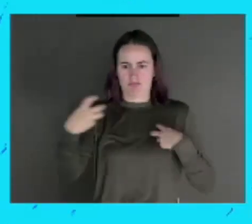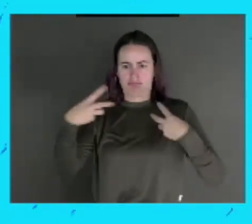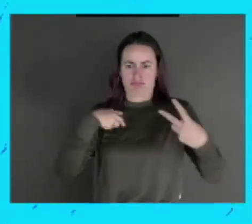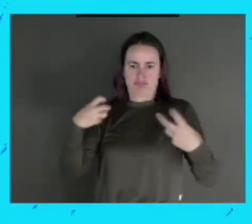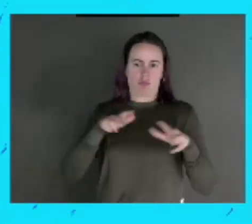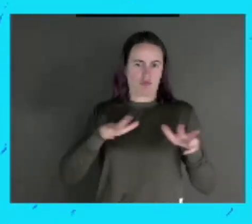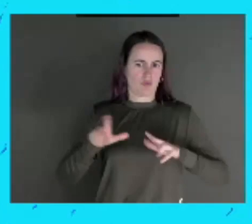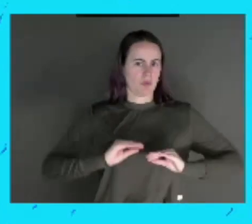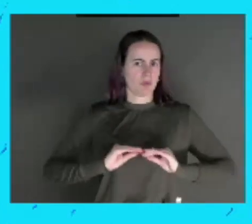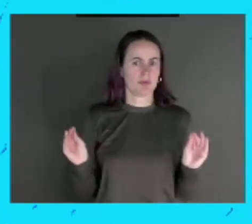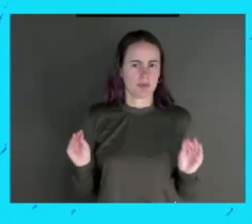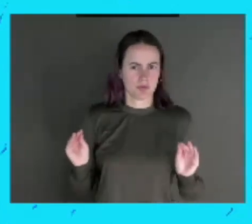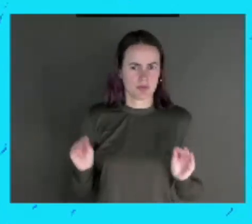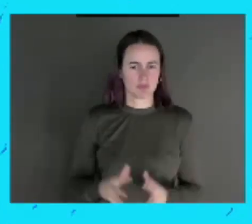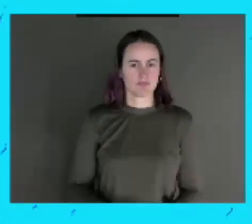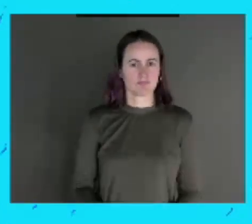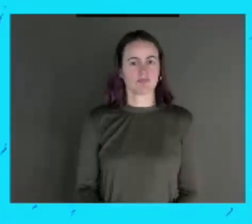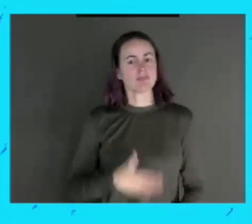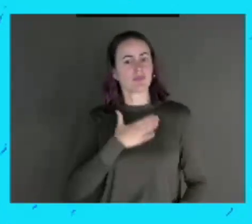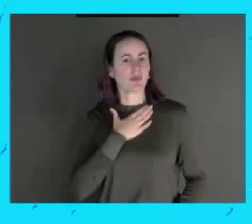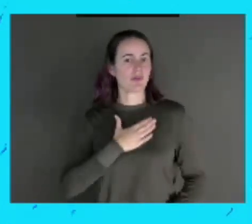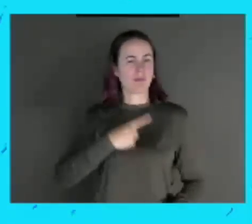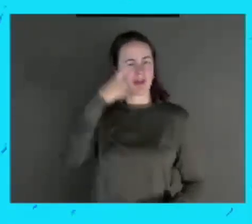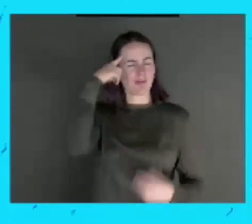I just need my mental health.